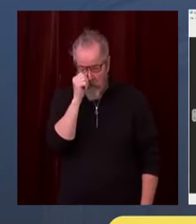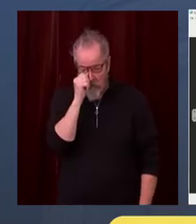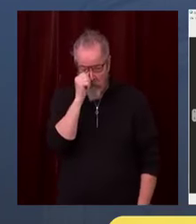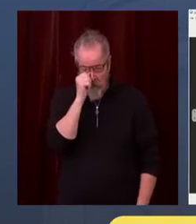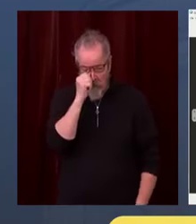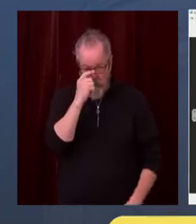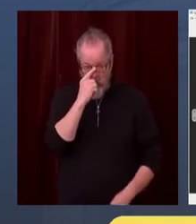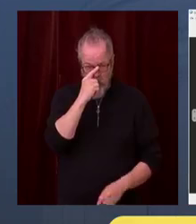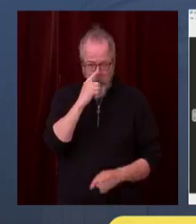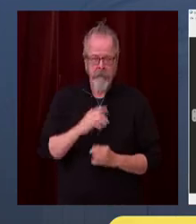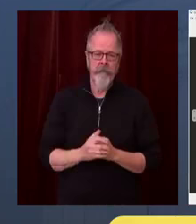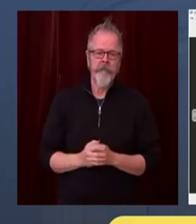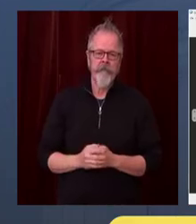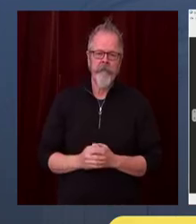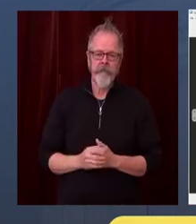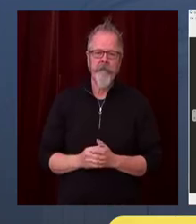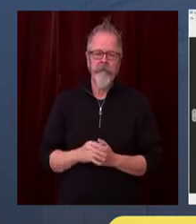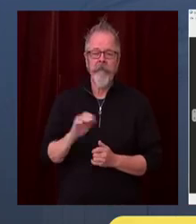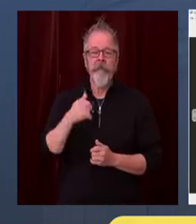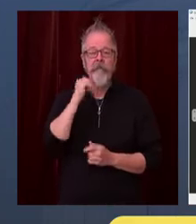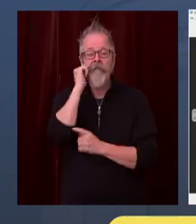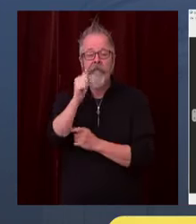of any time during the pandemic.